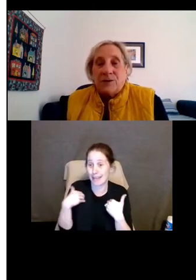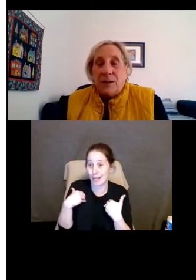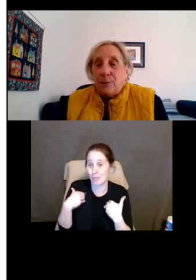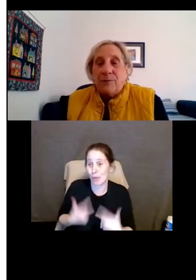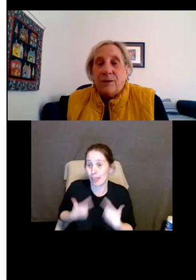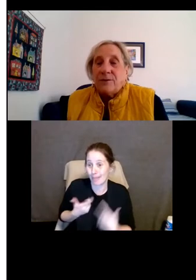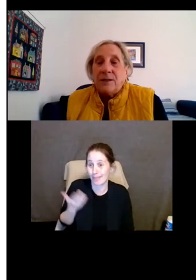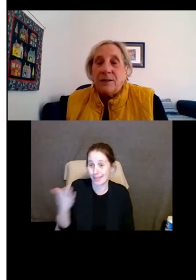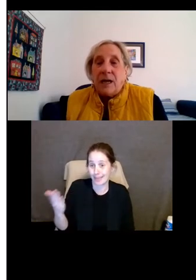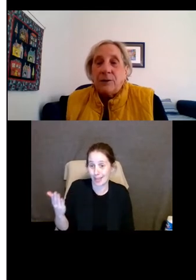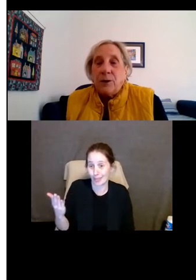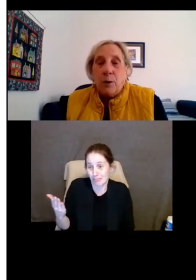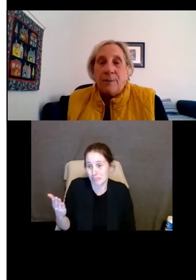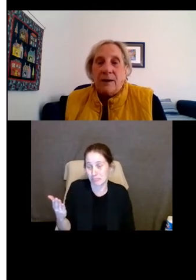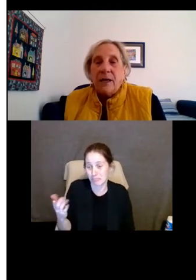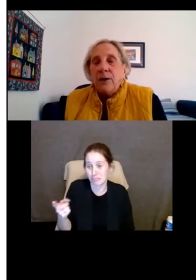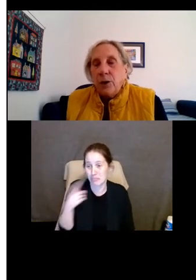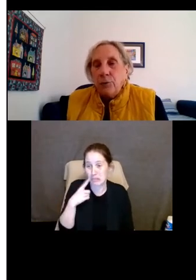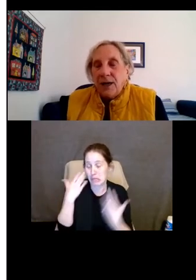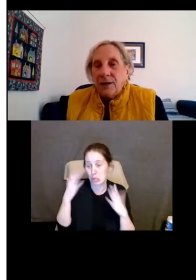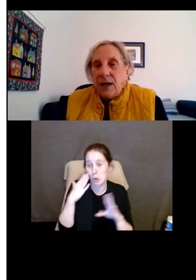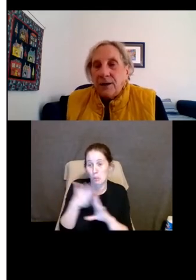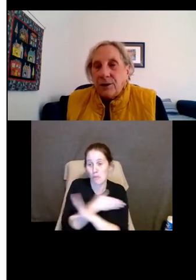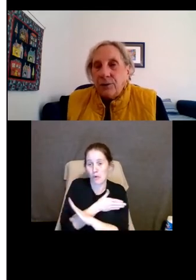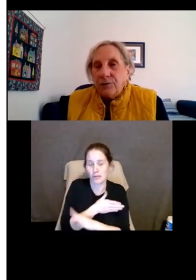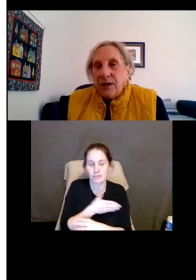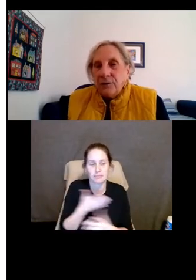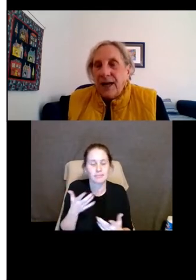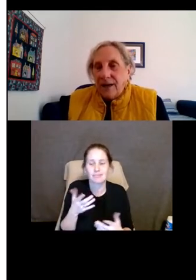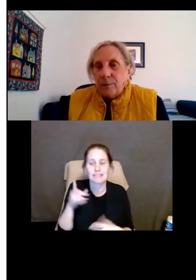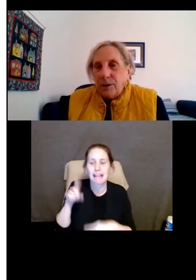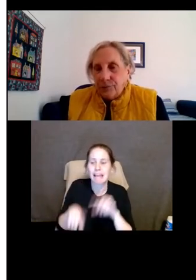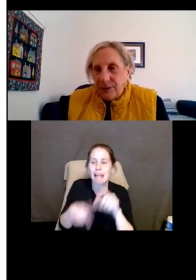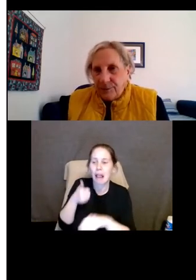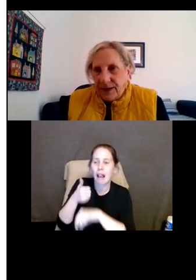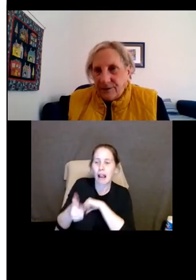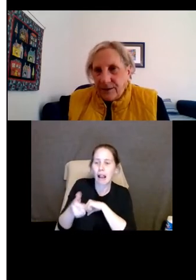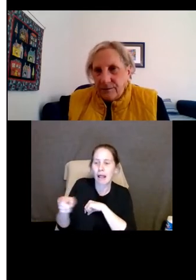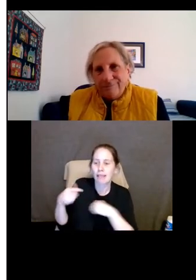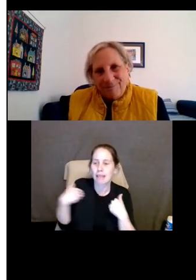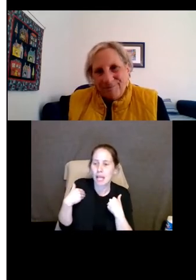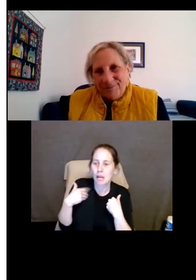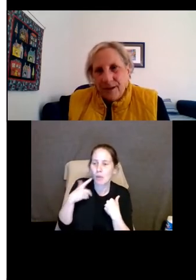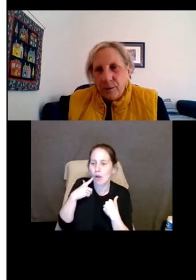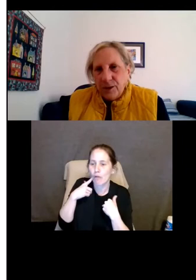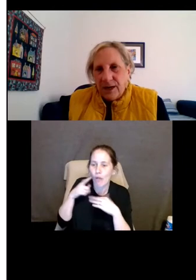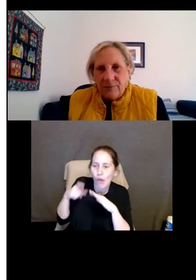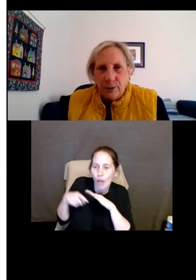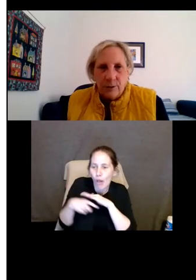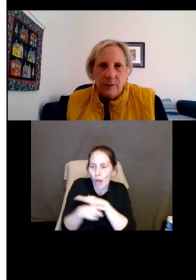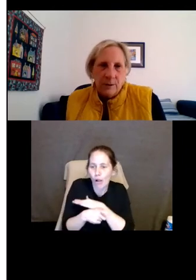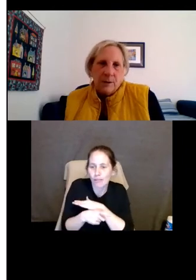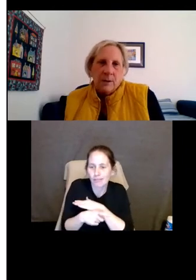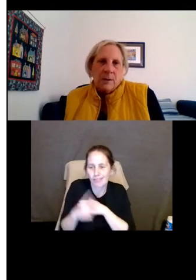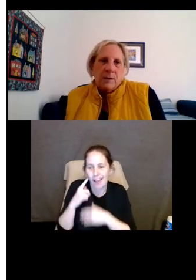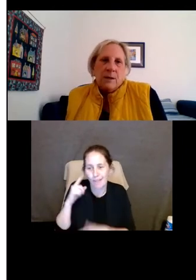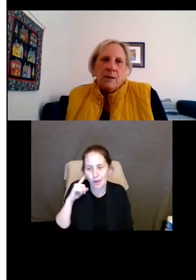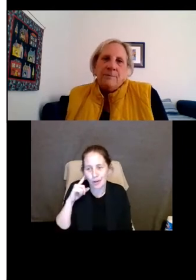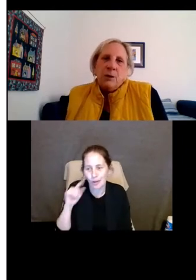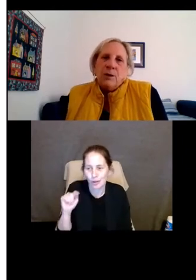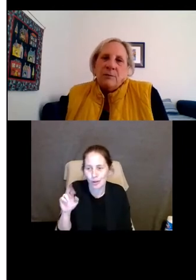apartment which they previously did not know about. No, they cannot accuse the animal of trespassing, which I've heard.